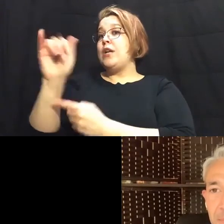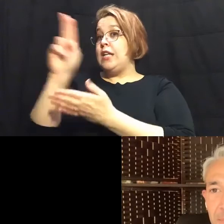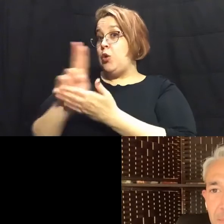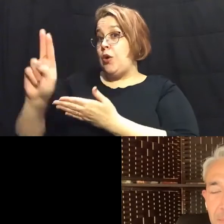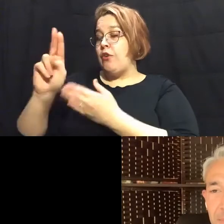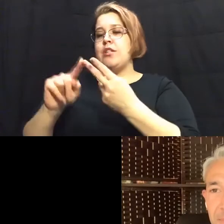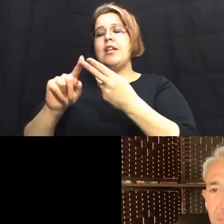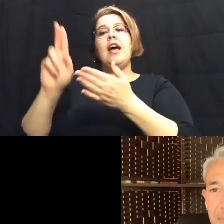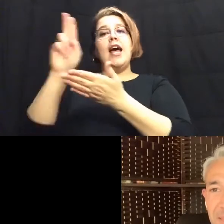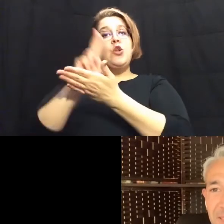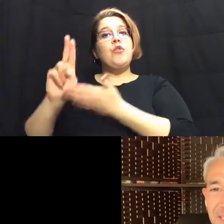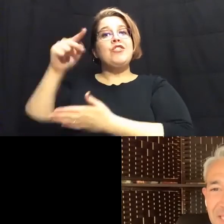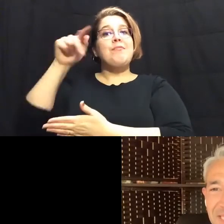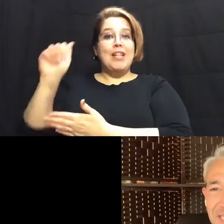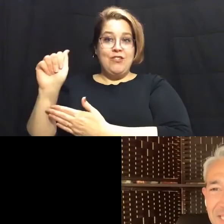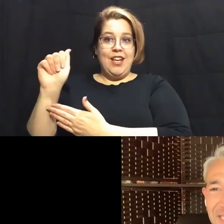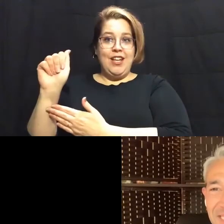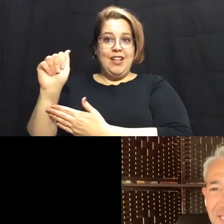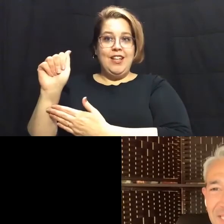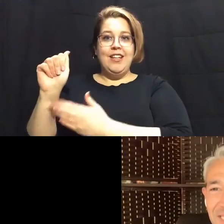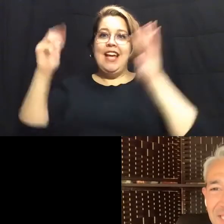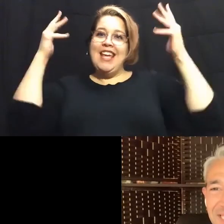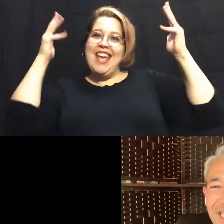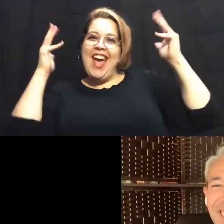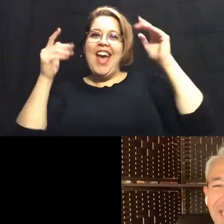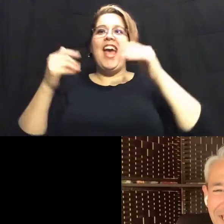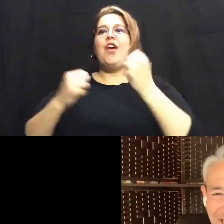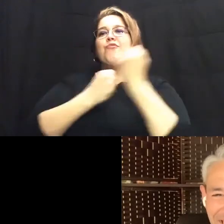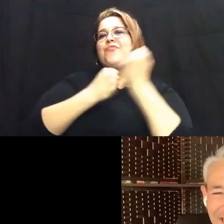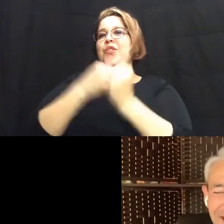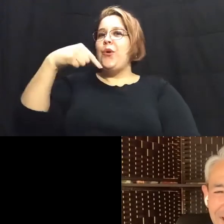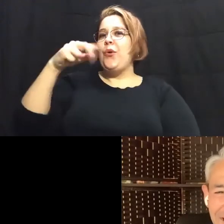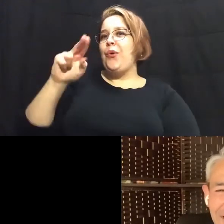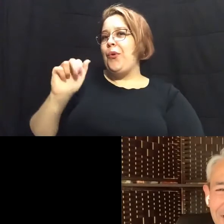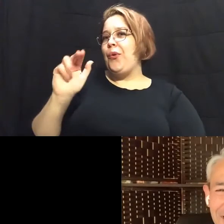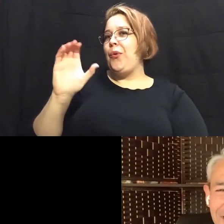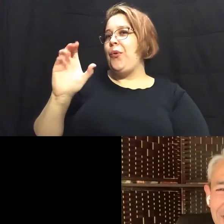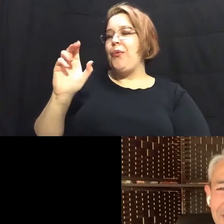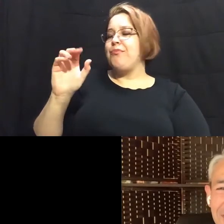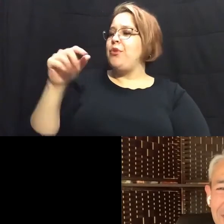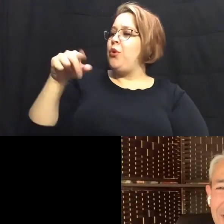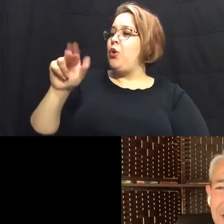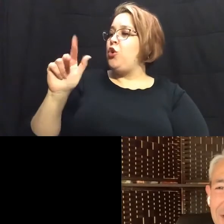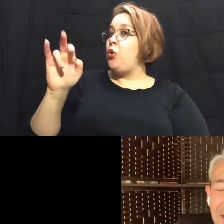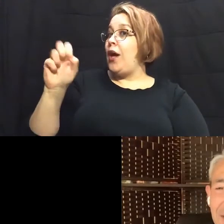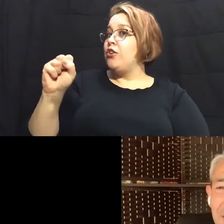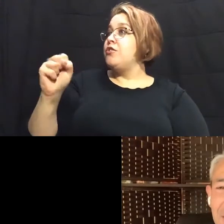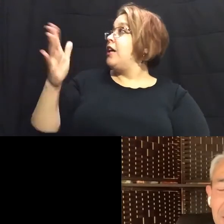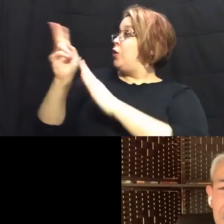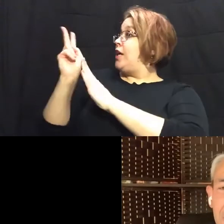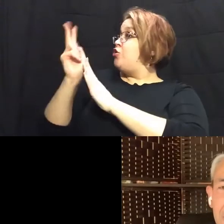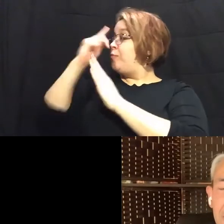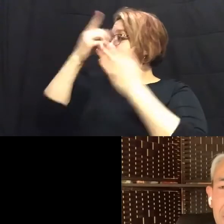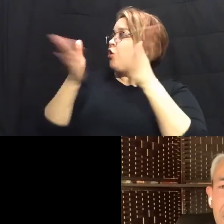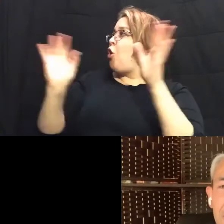university of pennsylvania go quakers ron you get two minutes for an opening